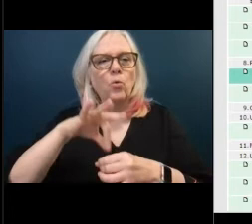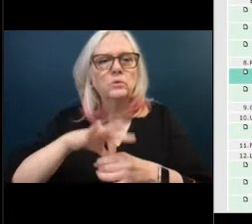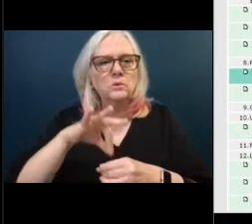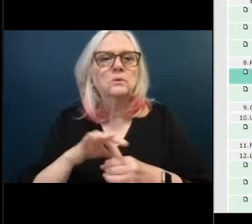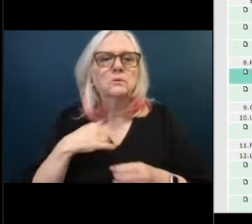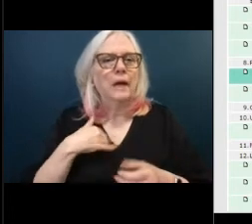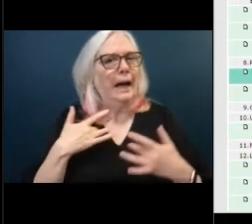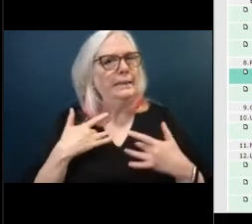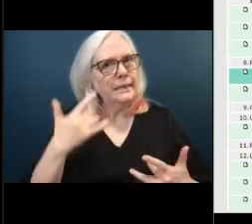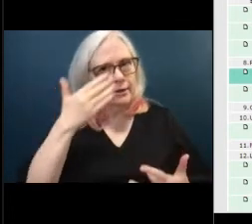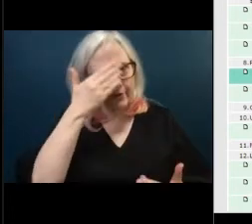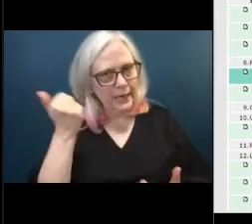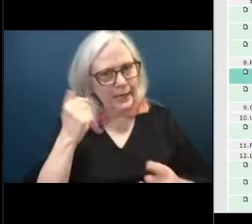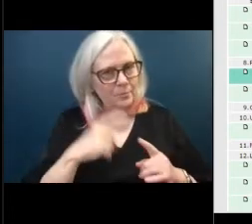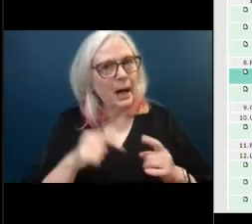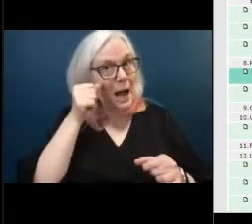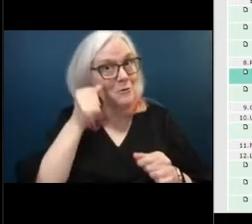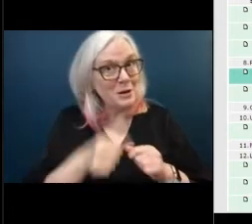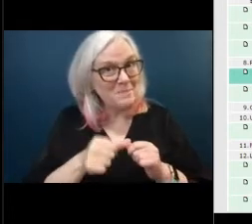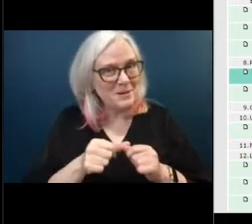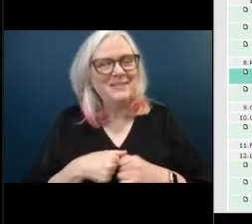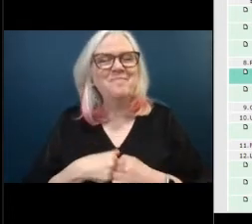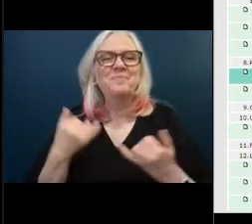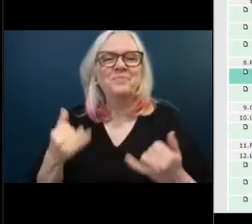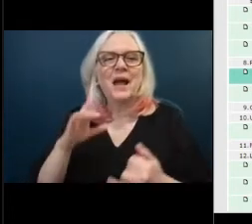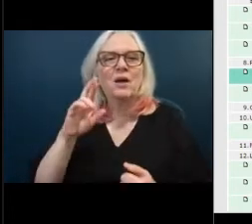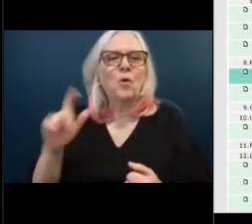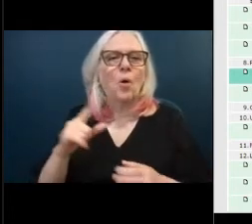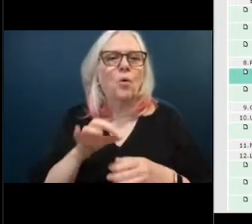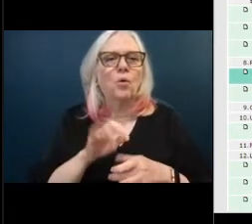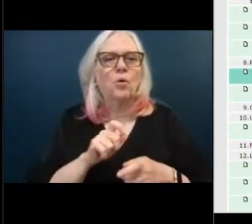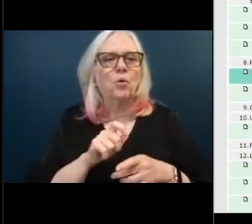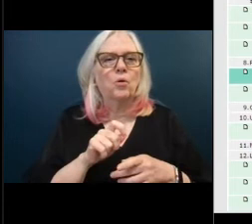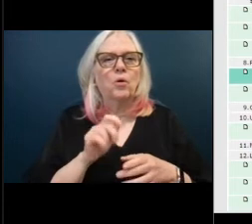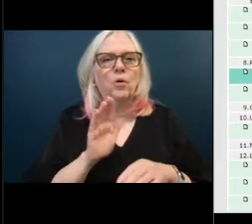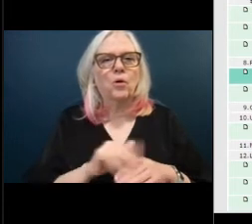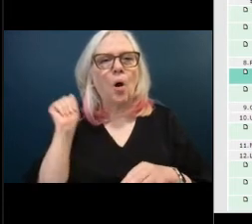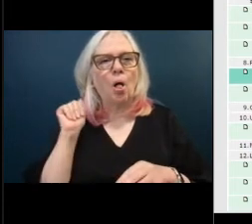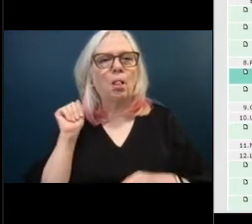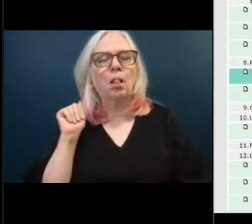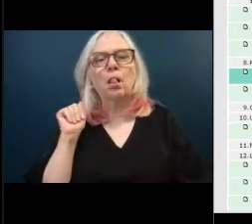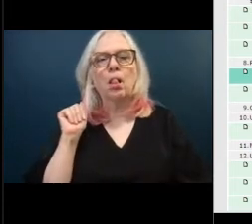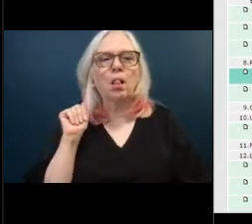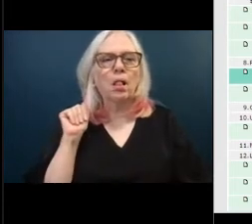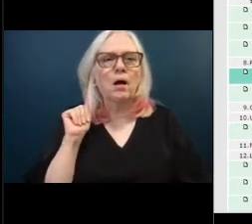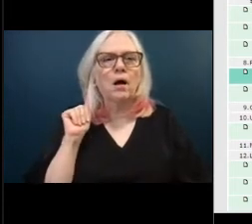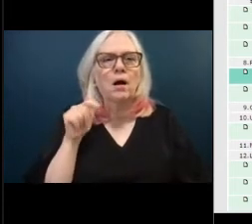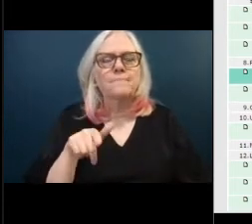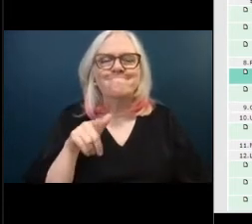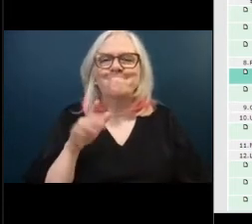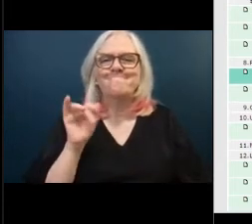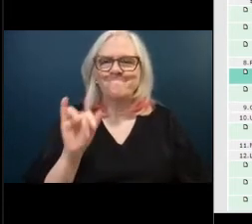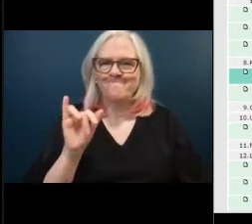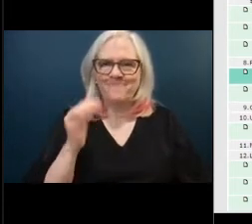time um let's begin with the roll call mayor panserger motion oh i'm sorry oh see i knew i was going to forget something